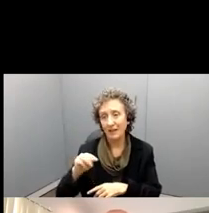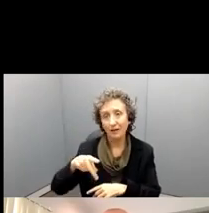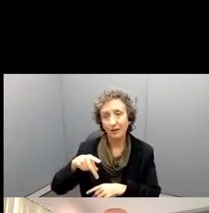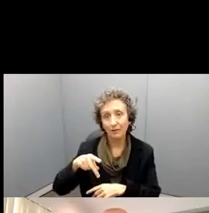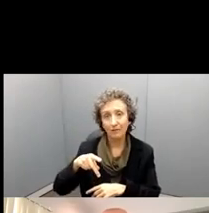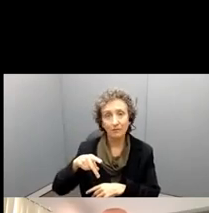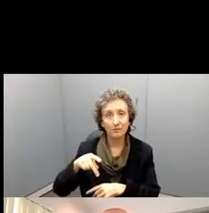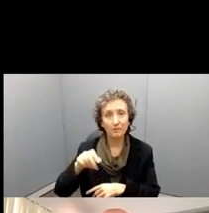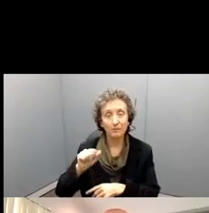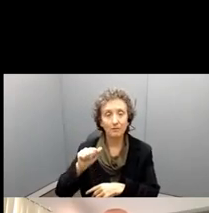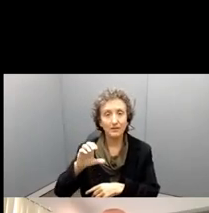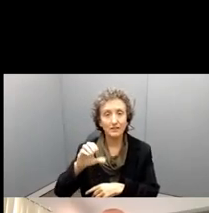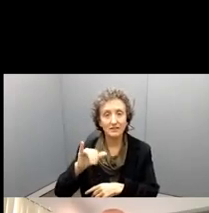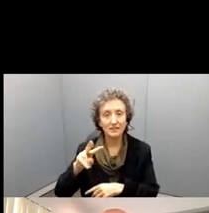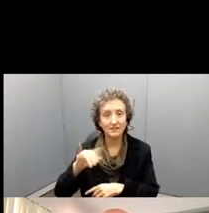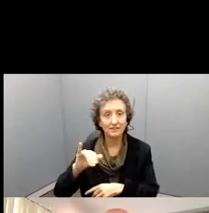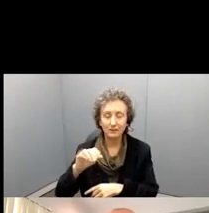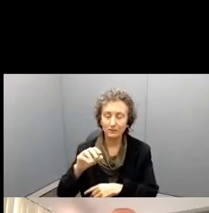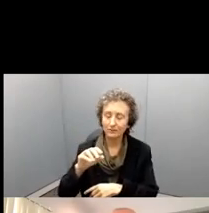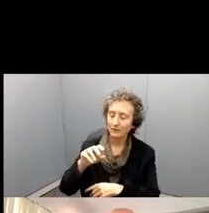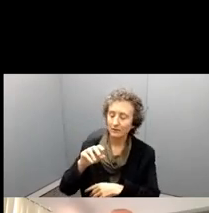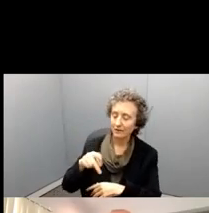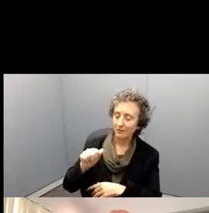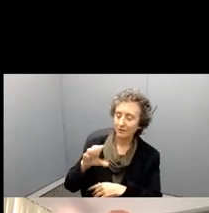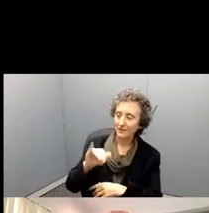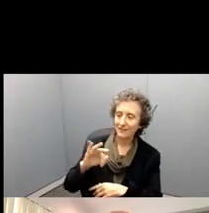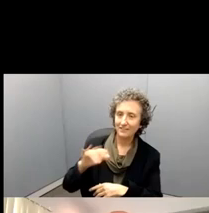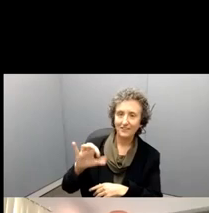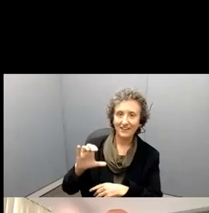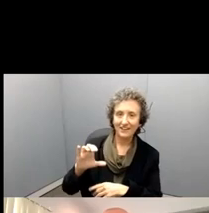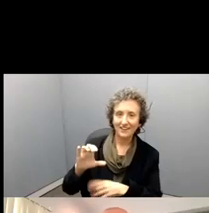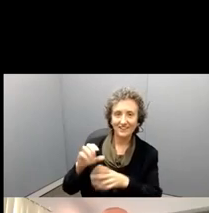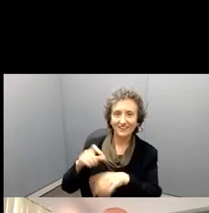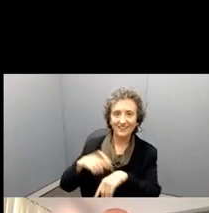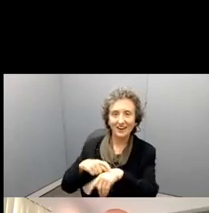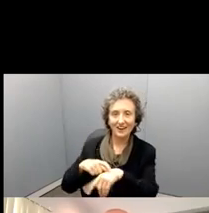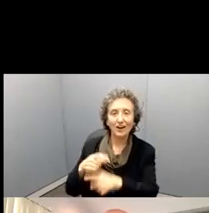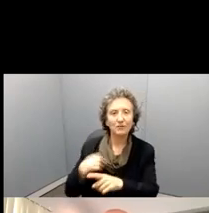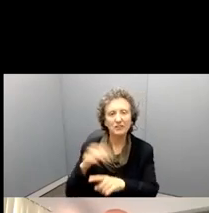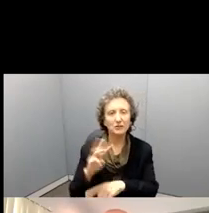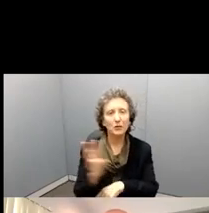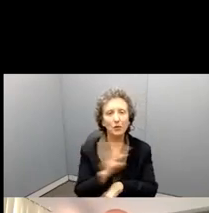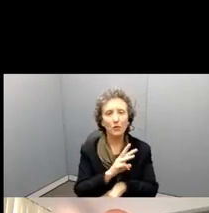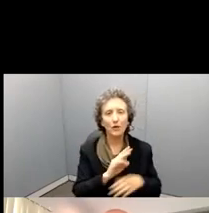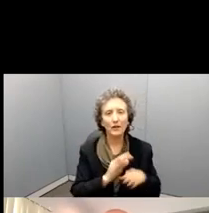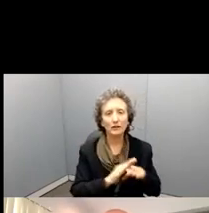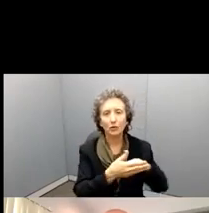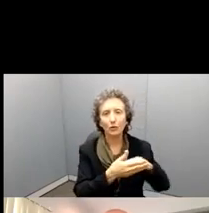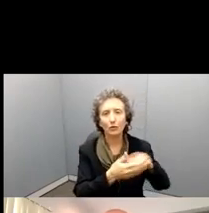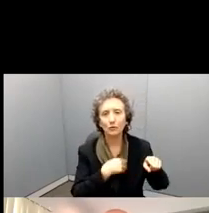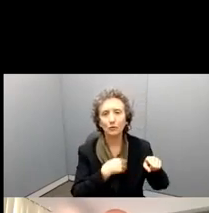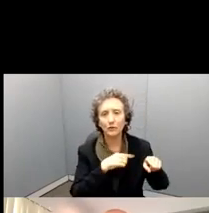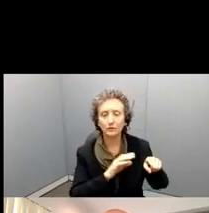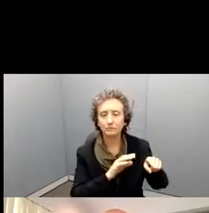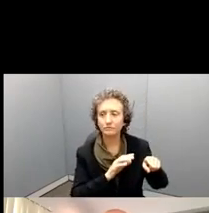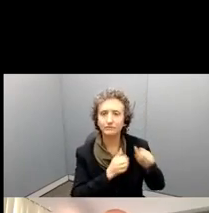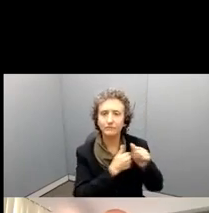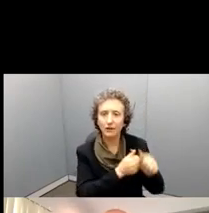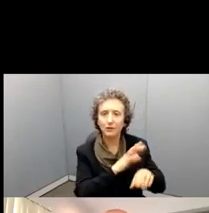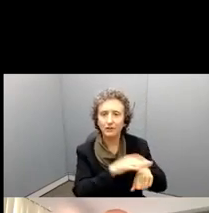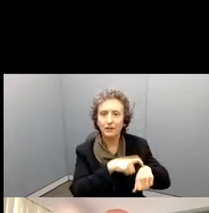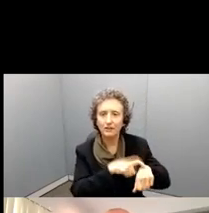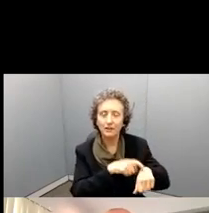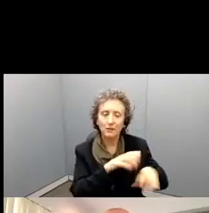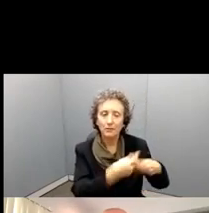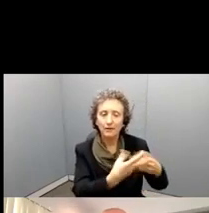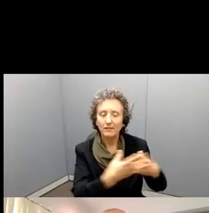so we are following the, the West Coast time for some of that, any, for this, this application. Uh, so it kind of gives the people on the East Coast